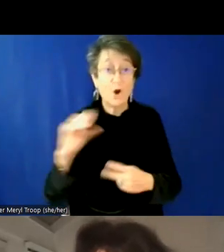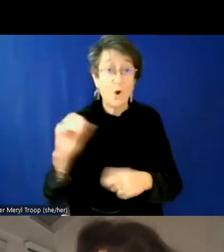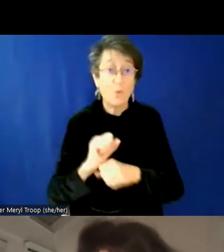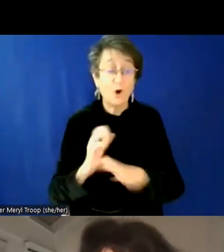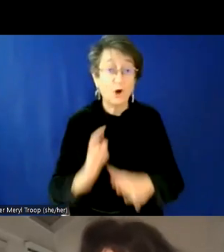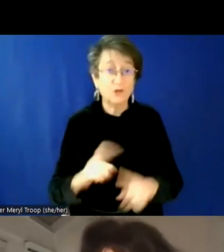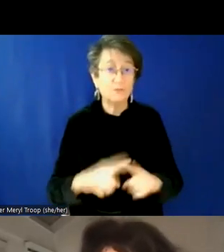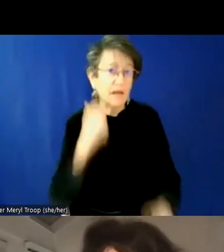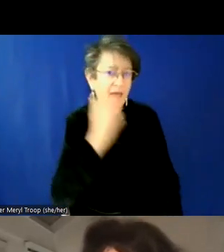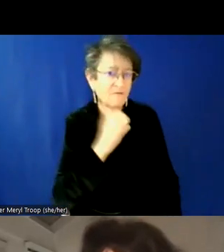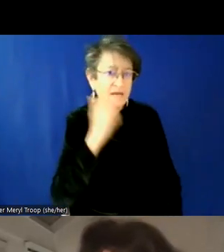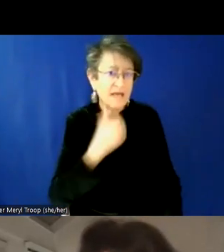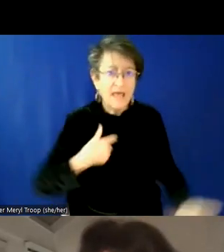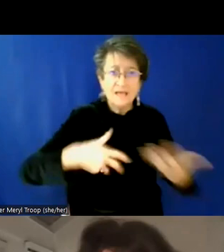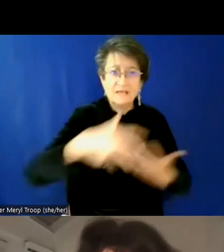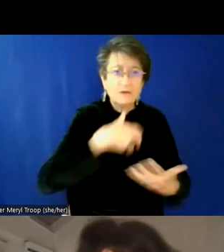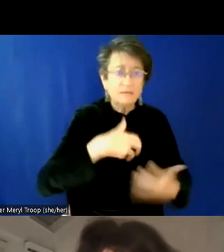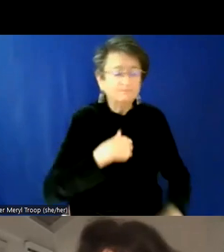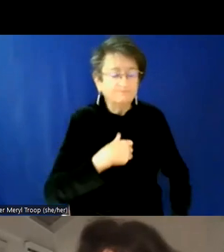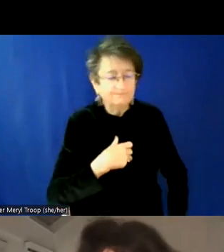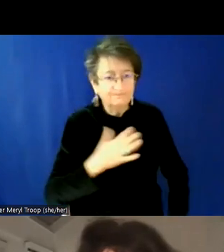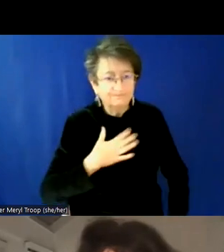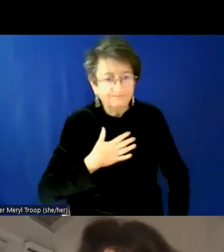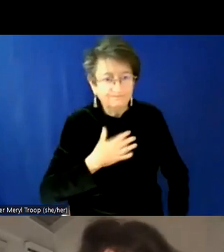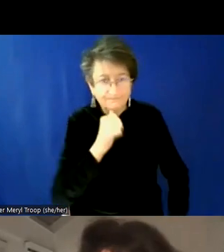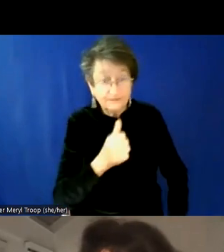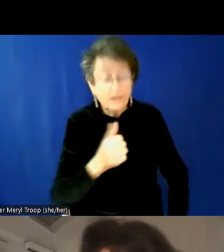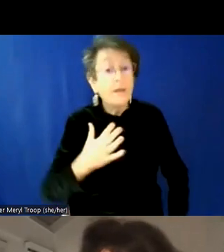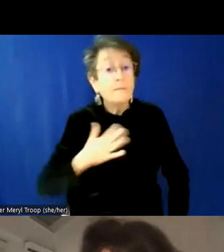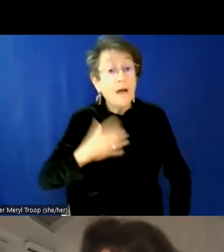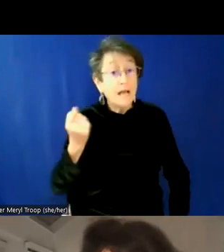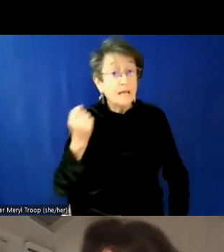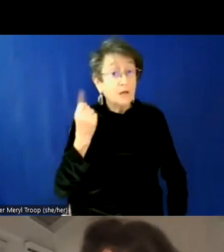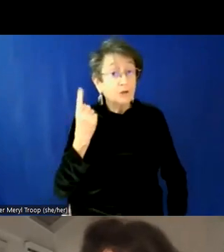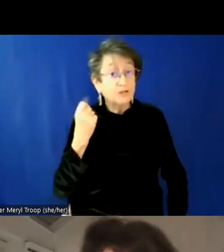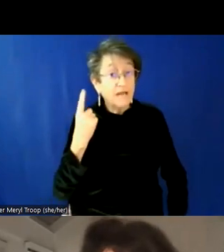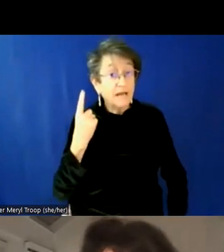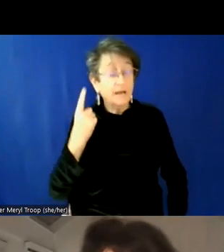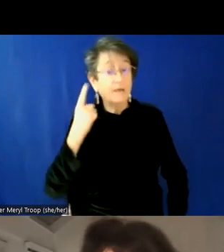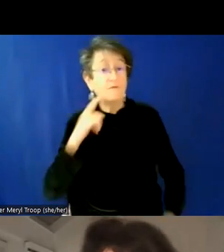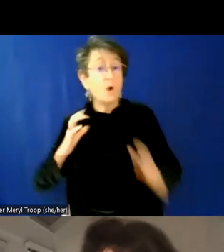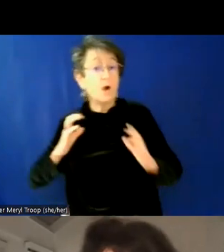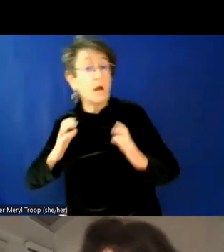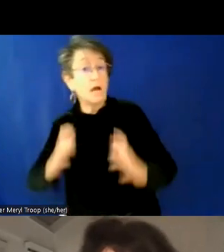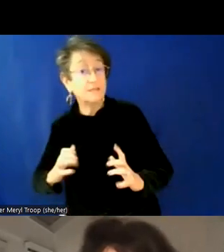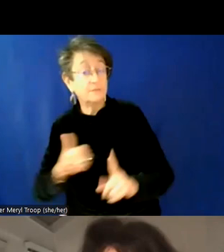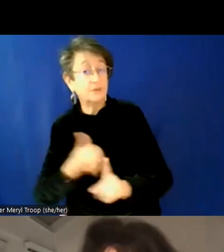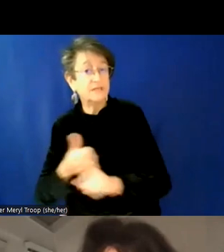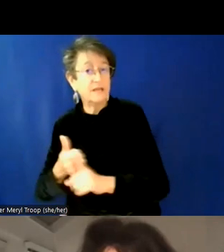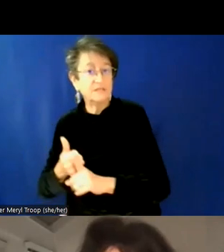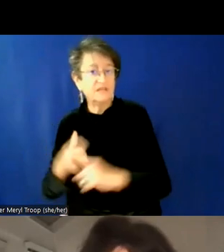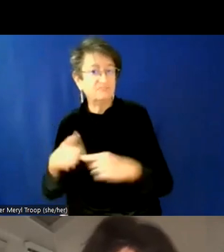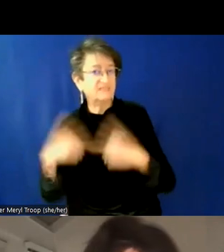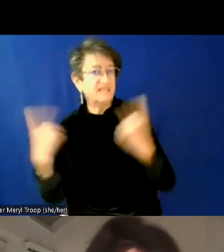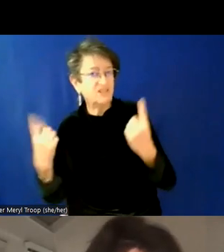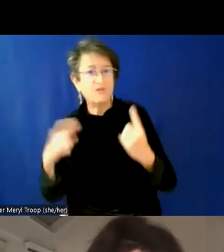the day to day, my understanding, um, and again, I, my colleagues who are on the call might, uh, have better information